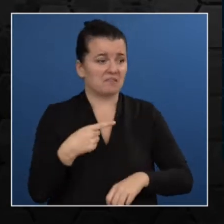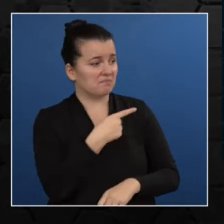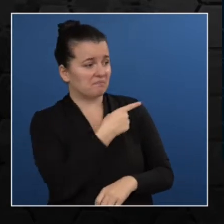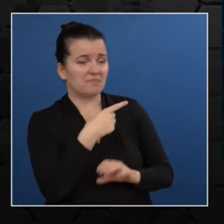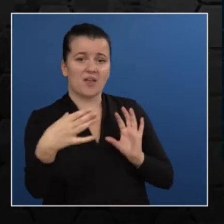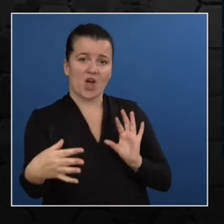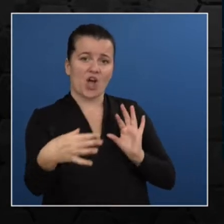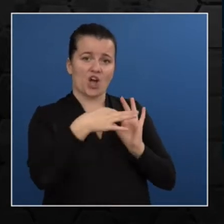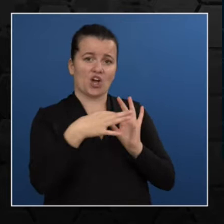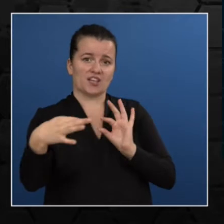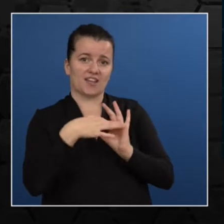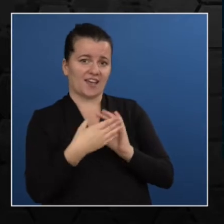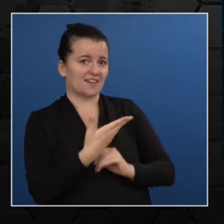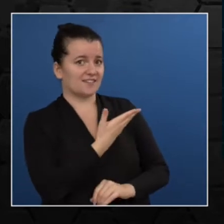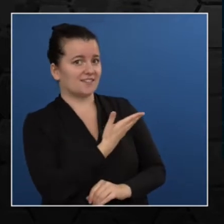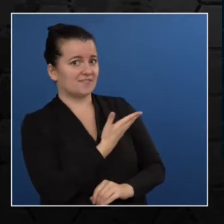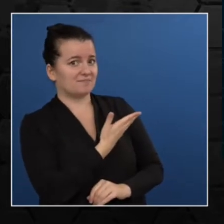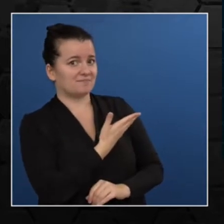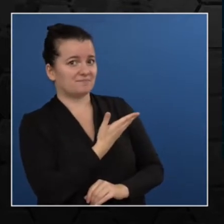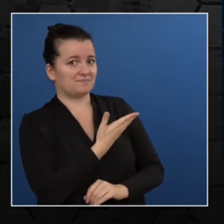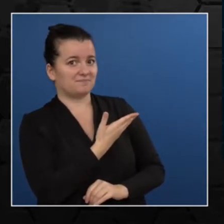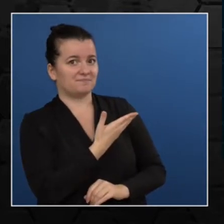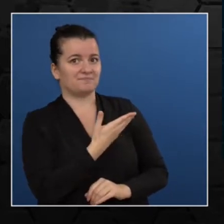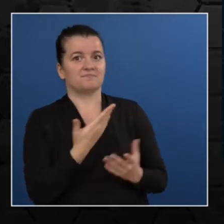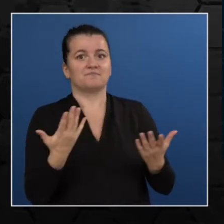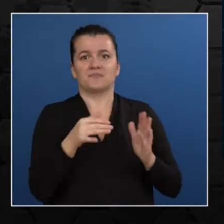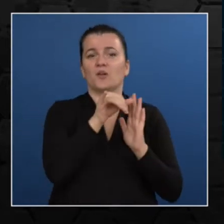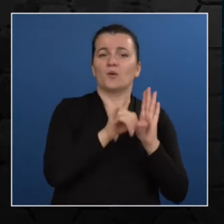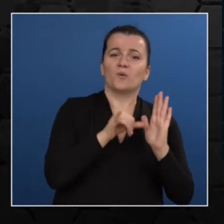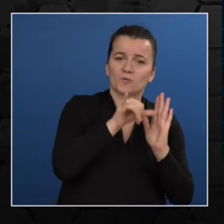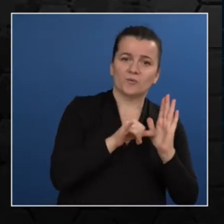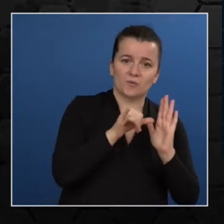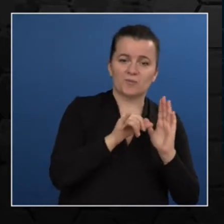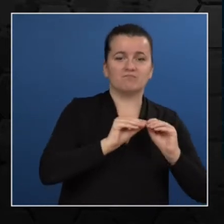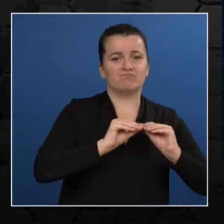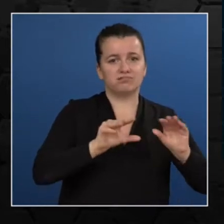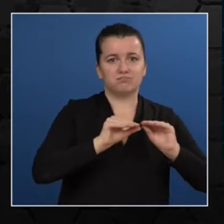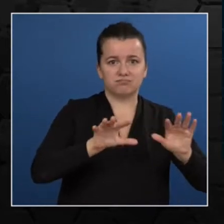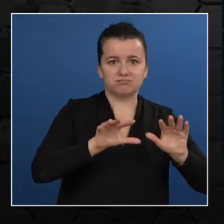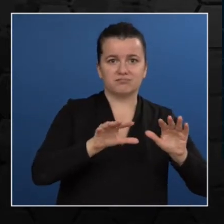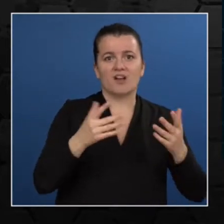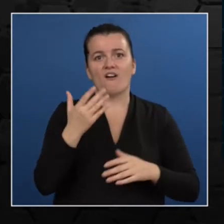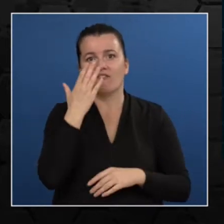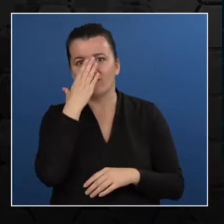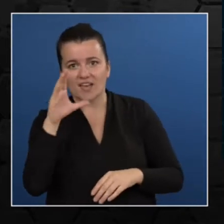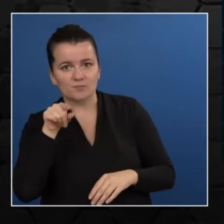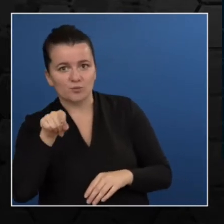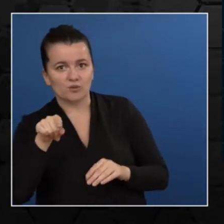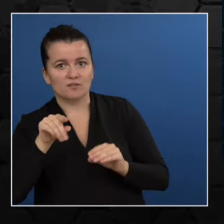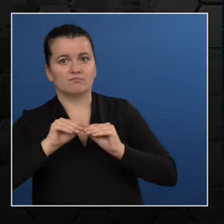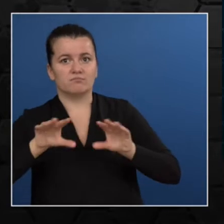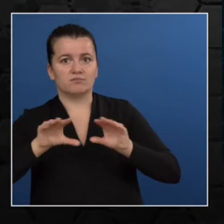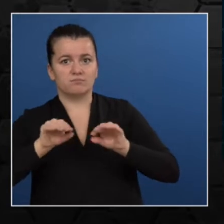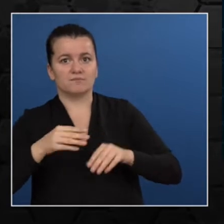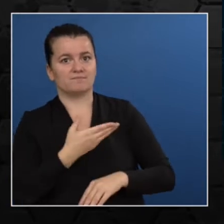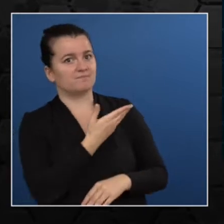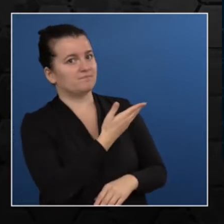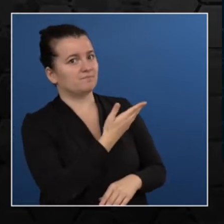Instagram, Twitter, YouTube and Facebook. It is at the rate the she order and I'll link it in also you can connect with me by typing my name.